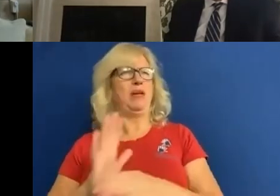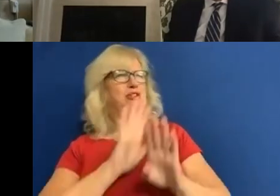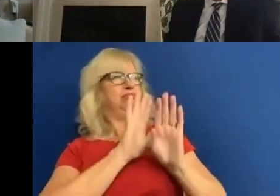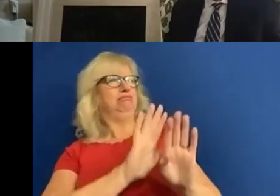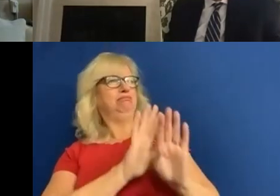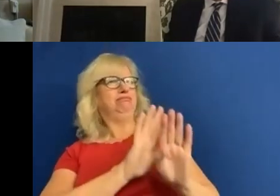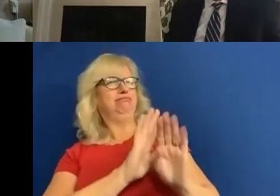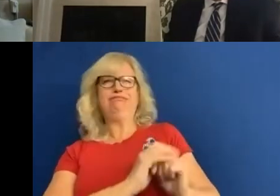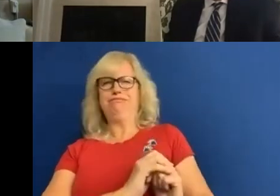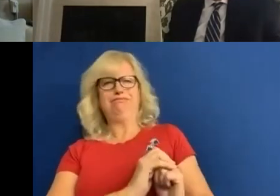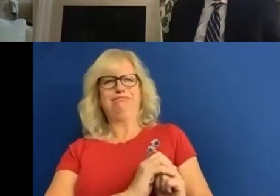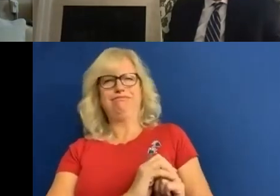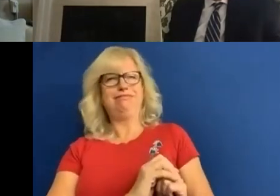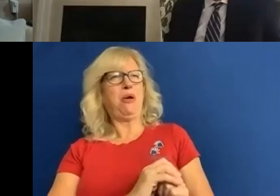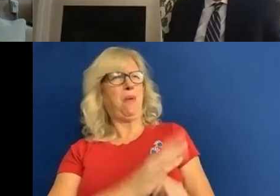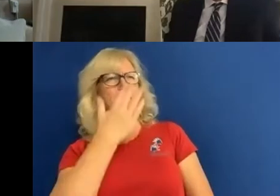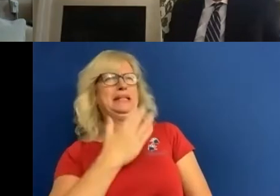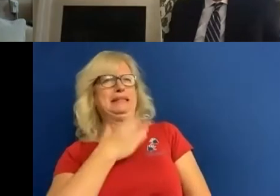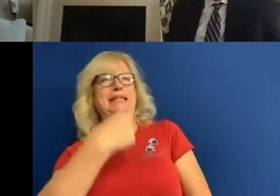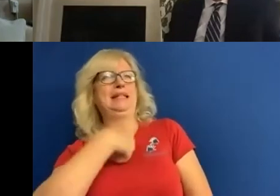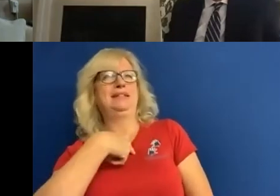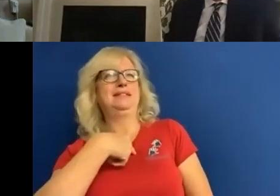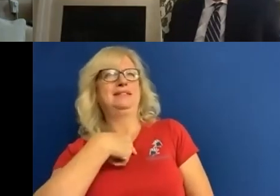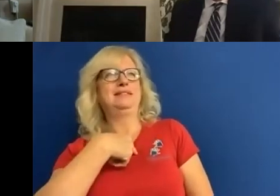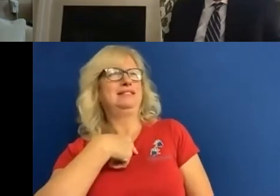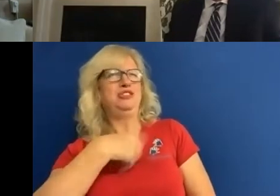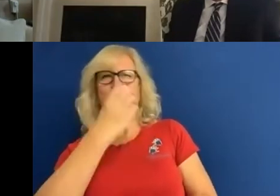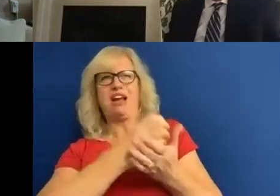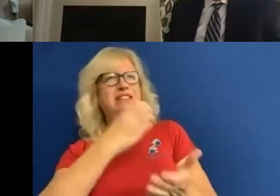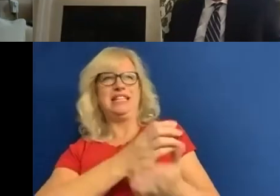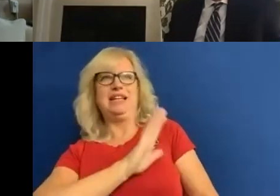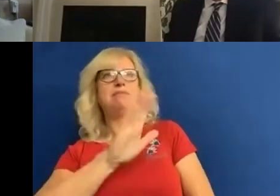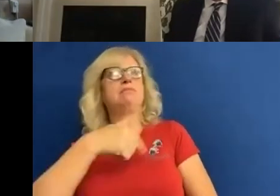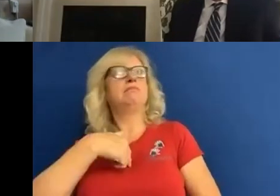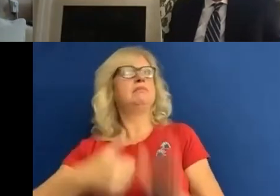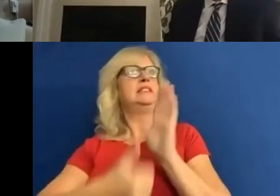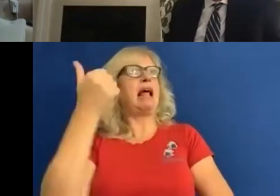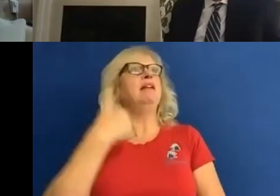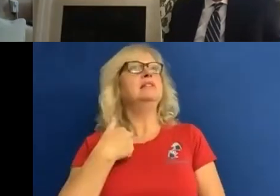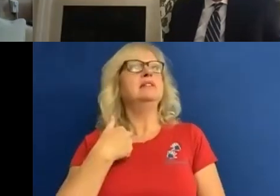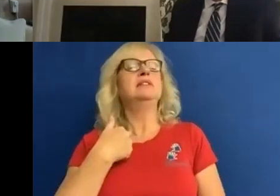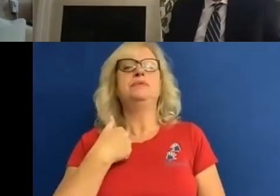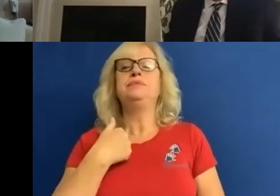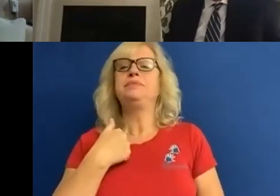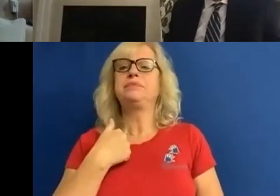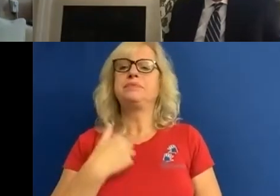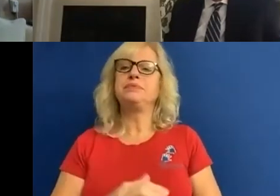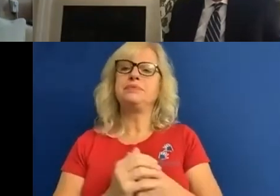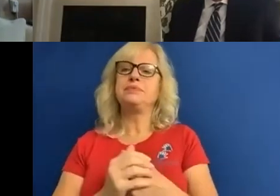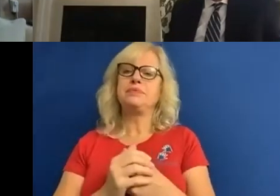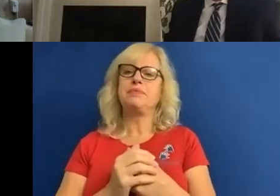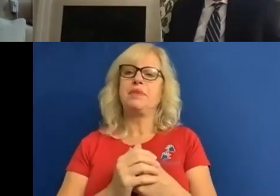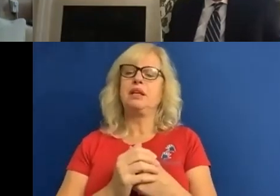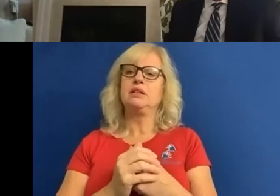narrative and say this isn't about pity, it isn't about charity, this is about talent. And actually, disabled people aren't